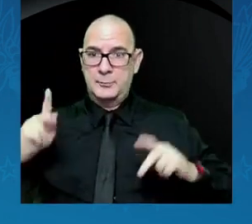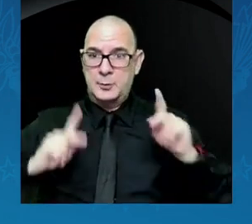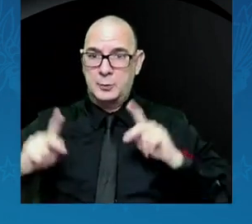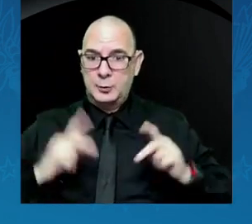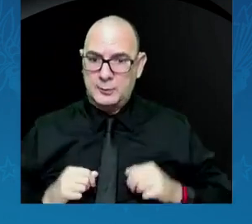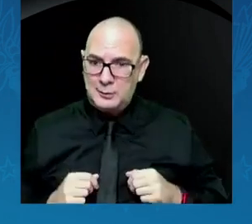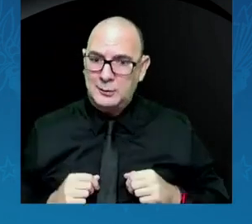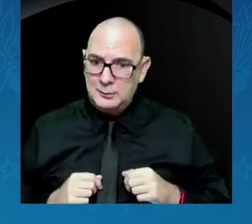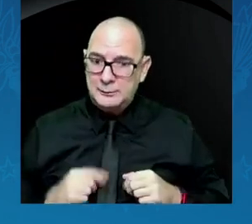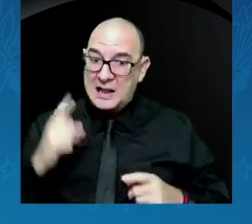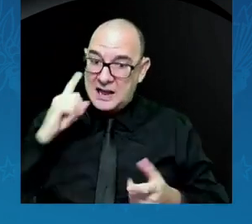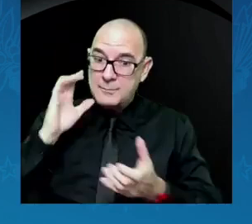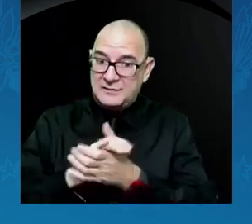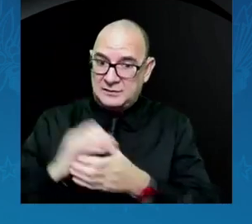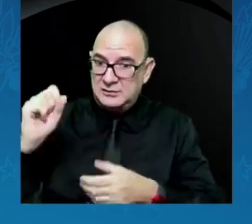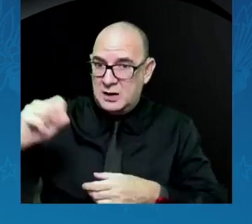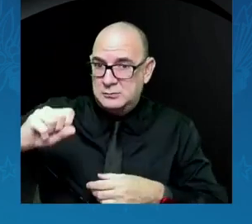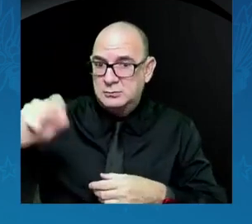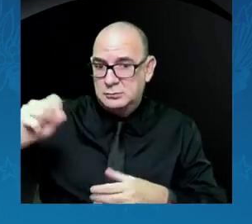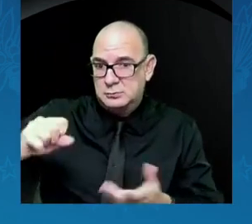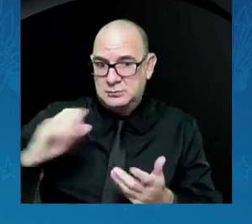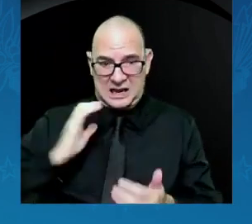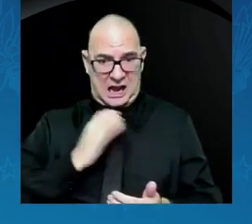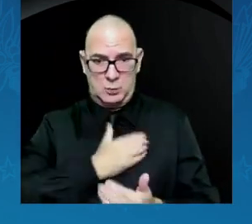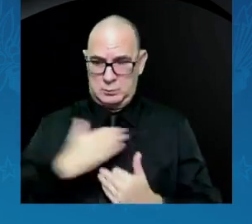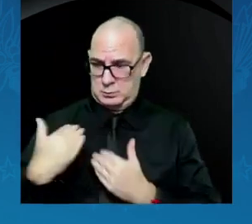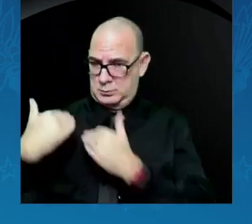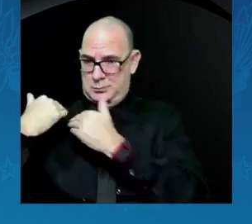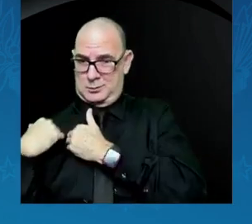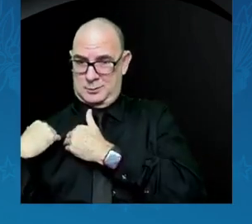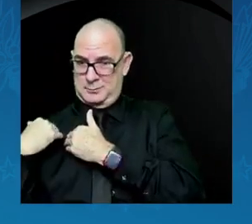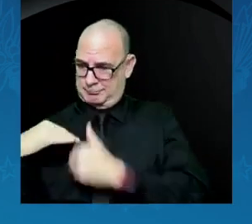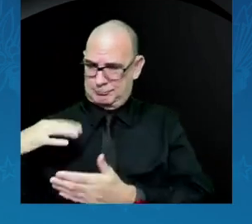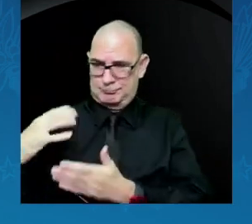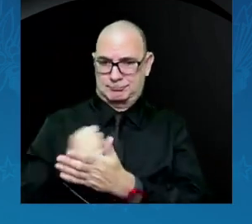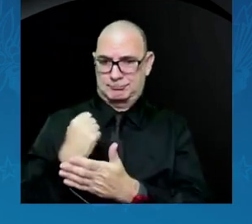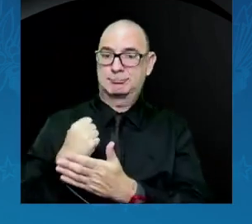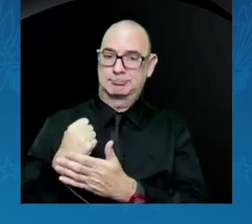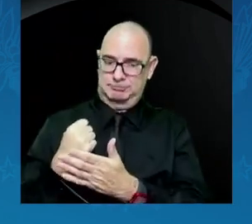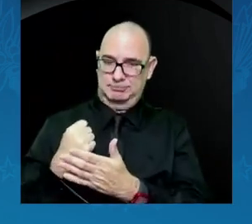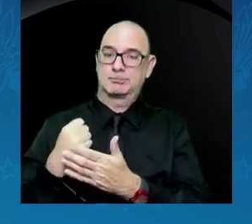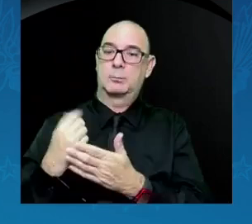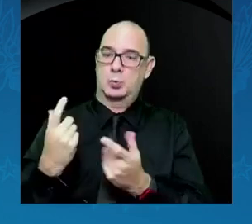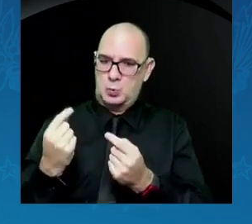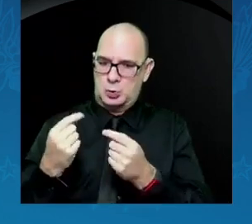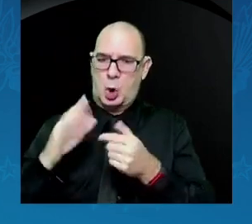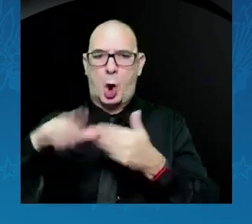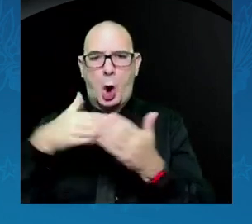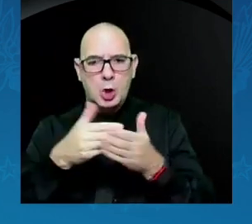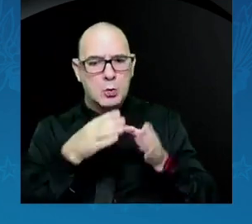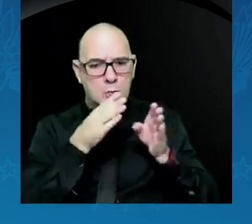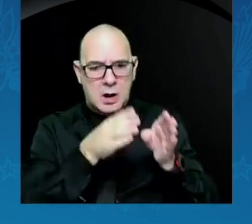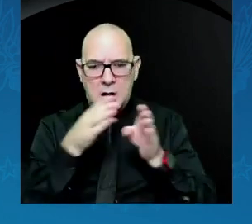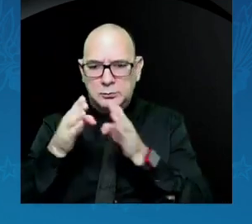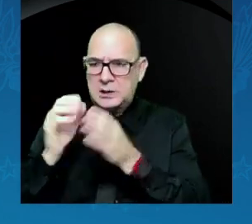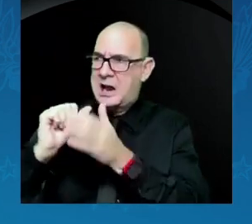to seize all the ways in which space can help us solve our biggest challenges,